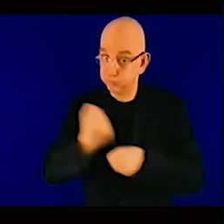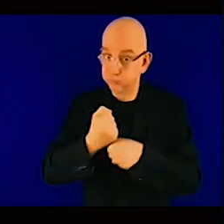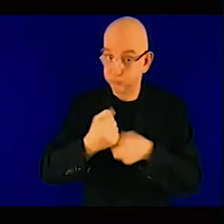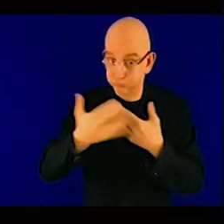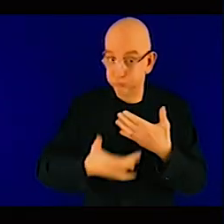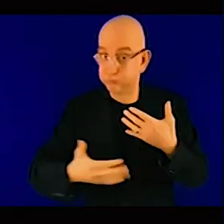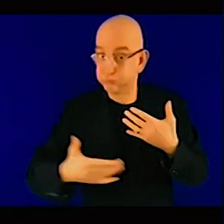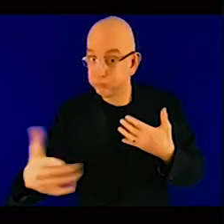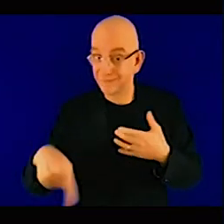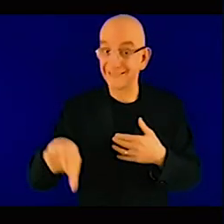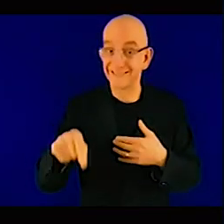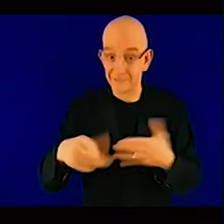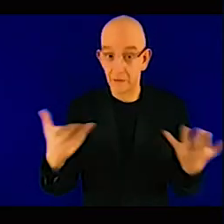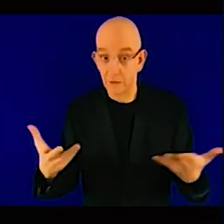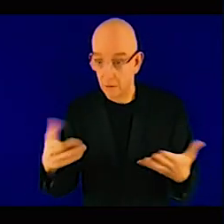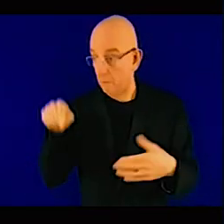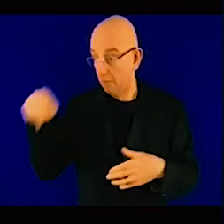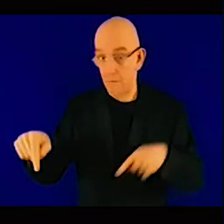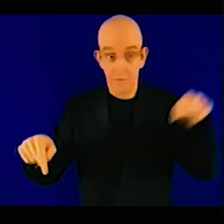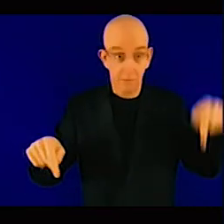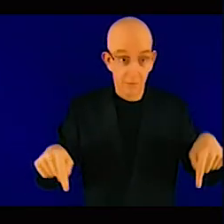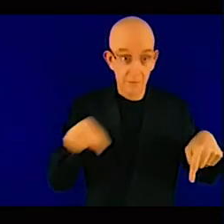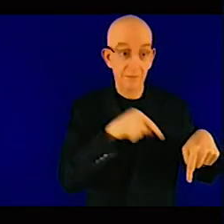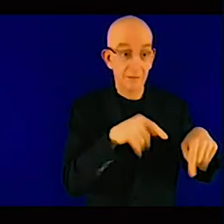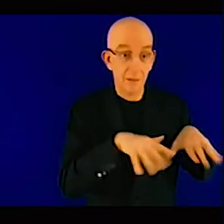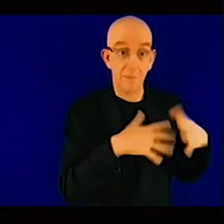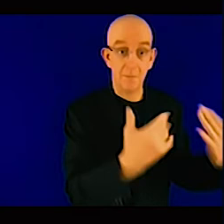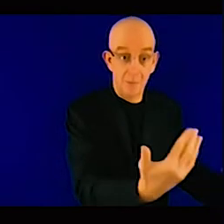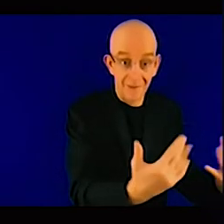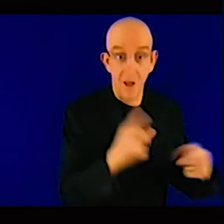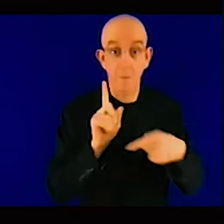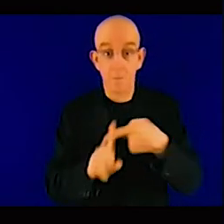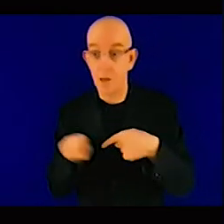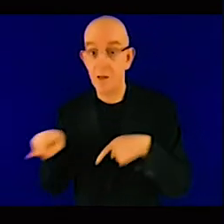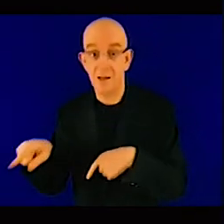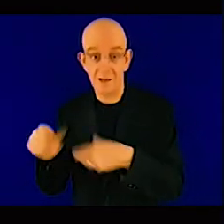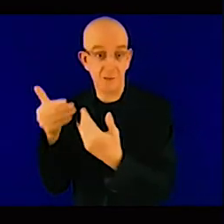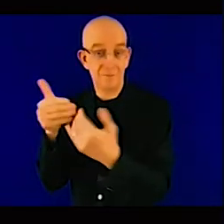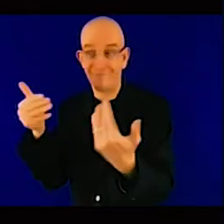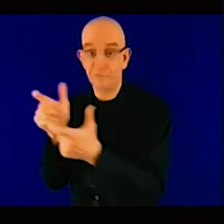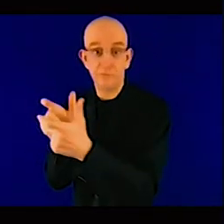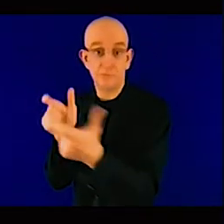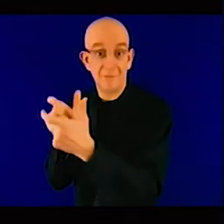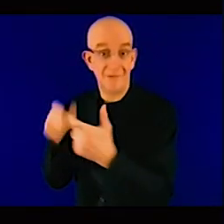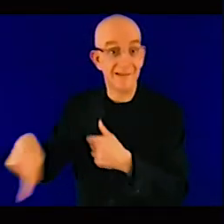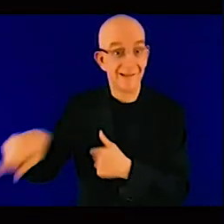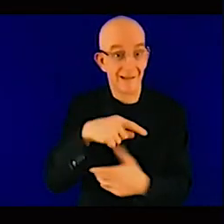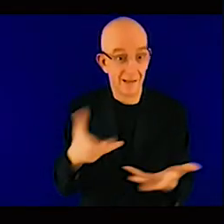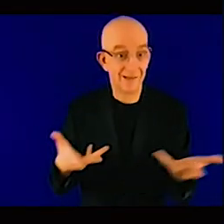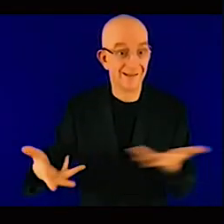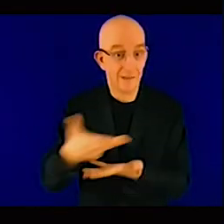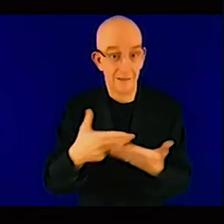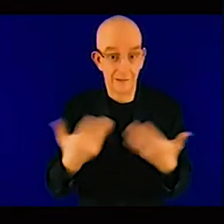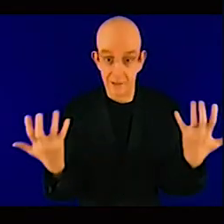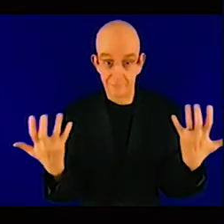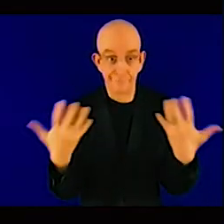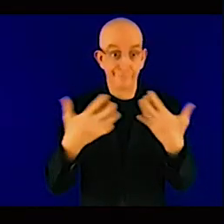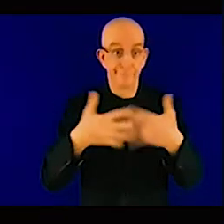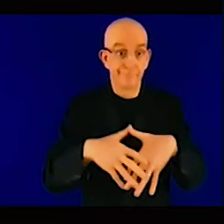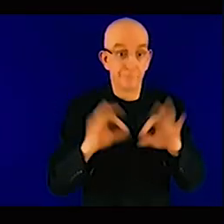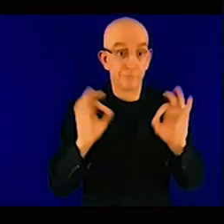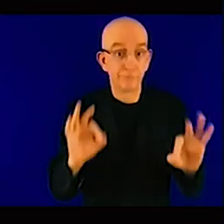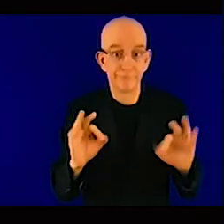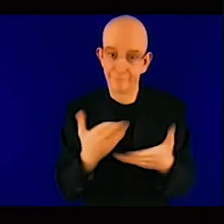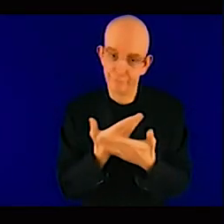so I'll stop there but I'm still curious around the around the special funds renewables I'm